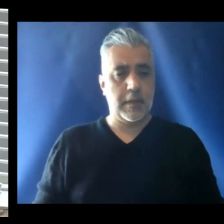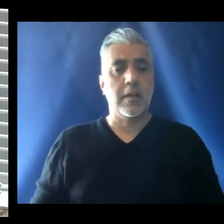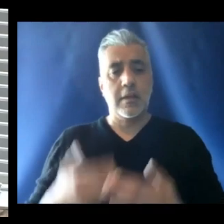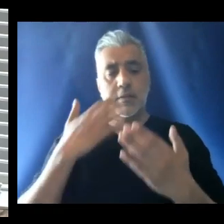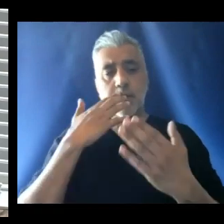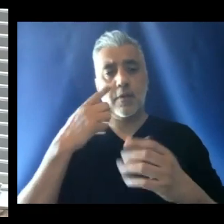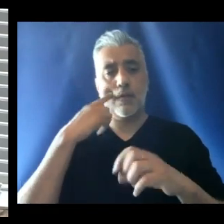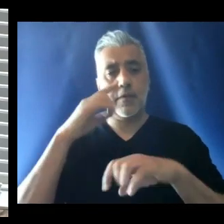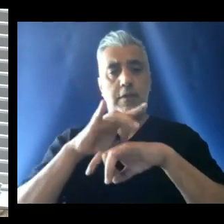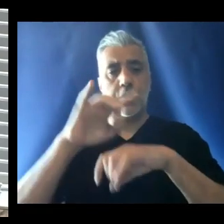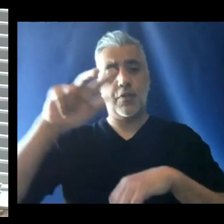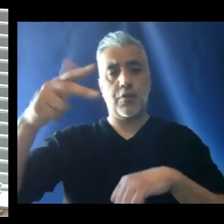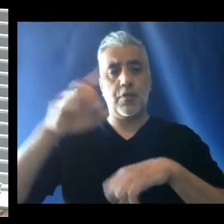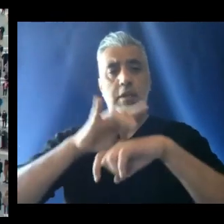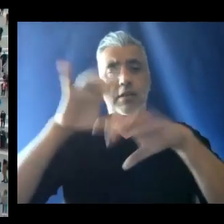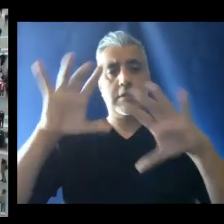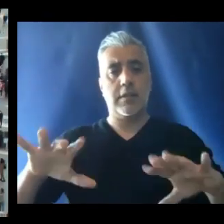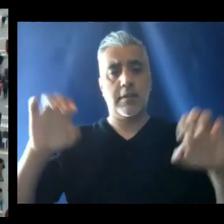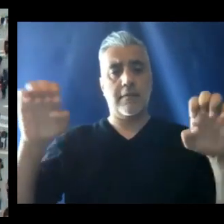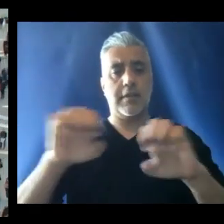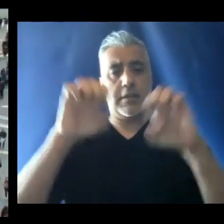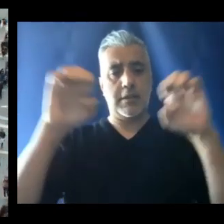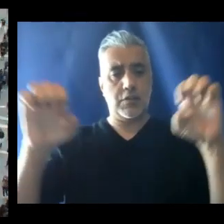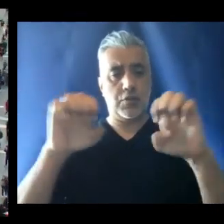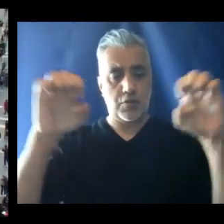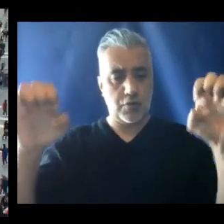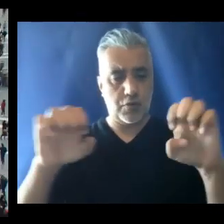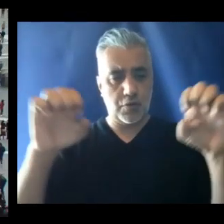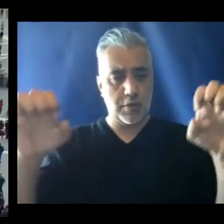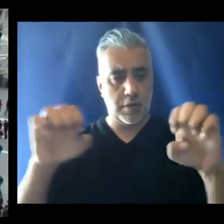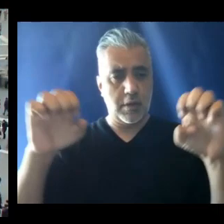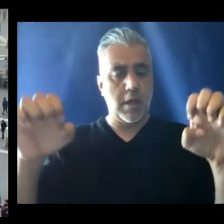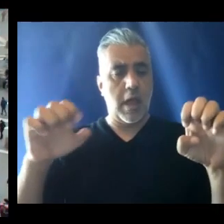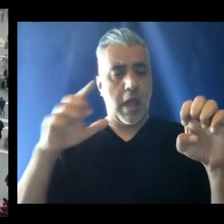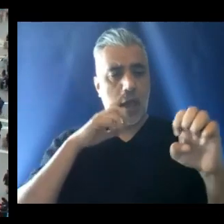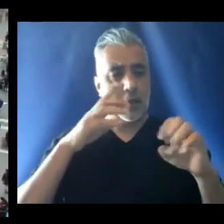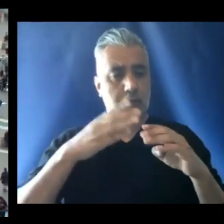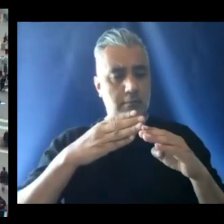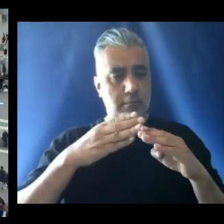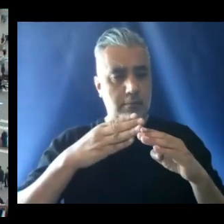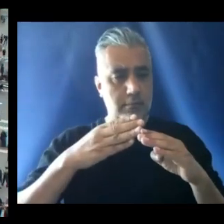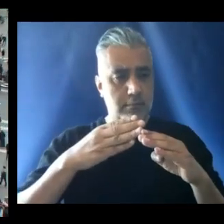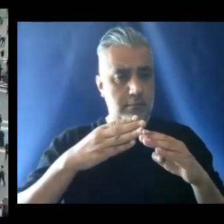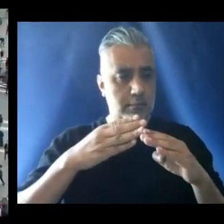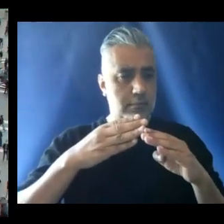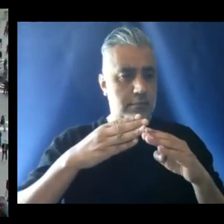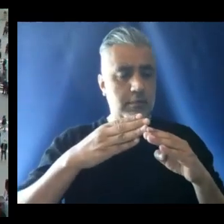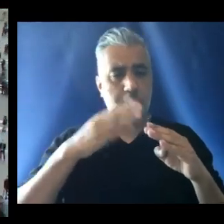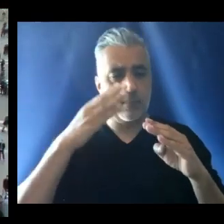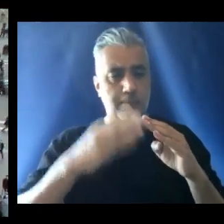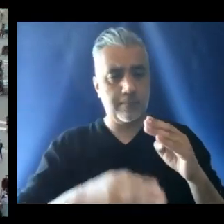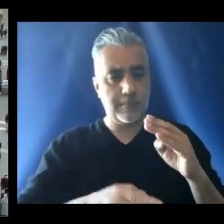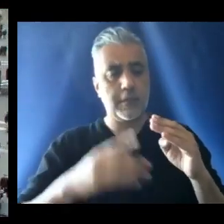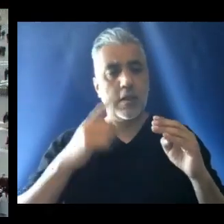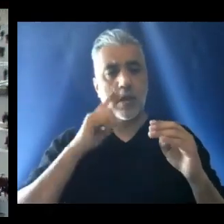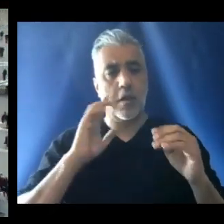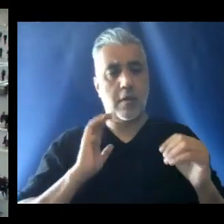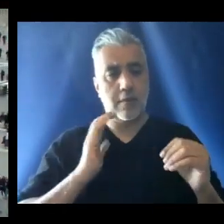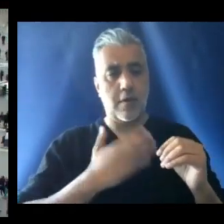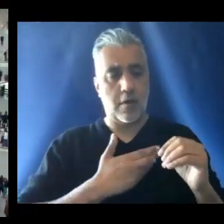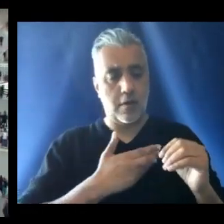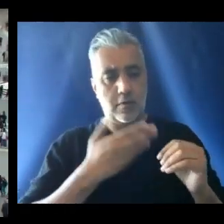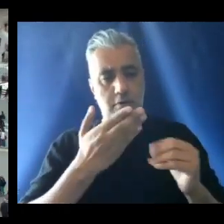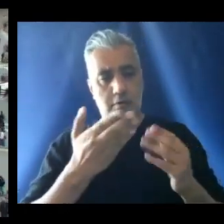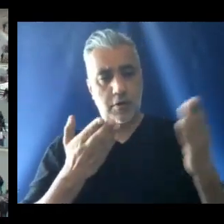Easter. And saying very much at the end there, how he misses saying this Angelos or